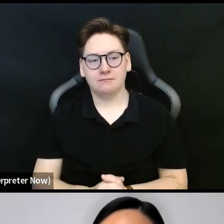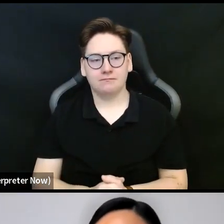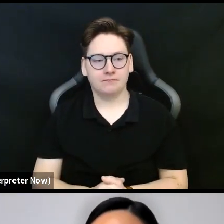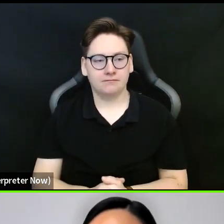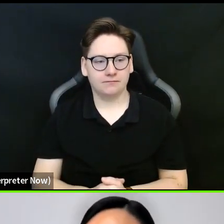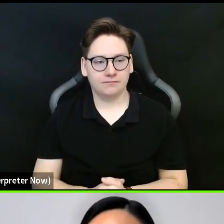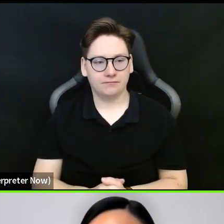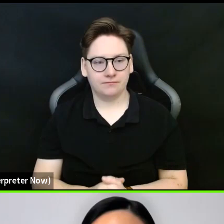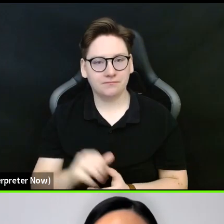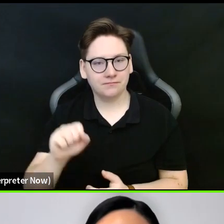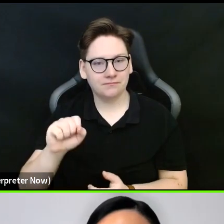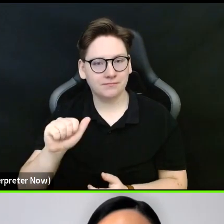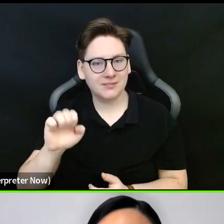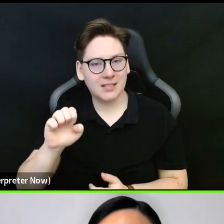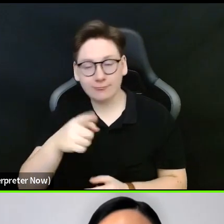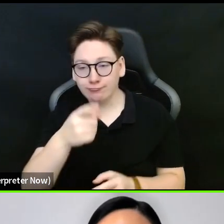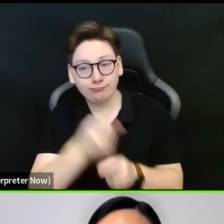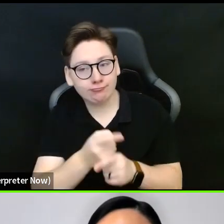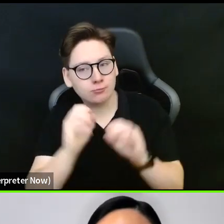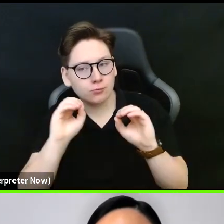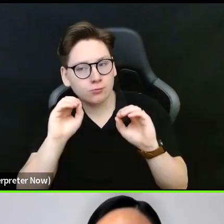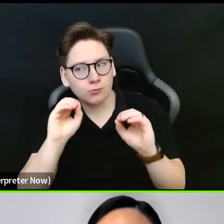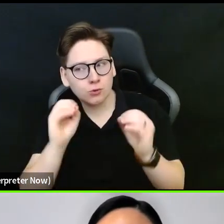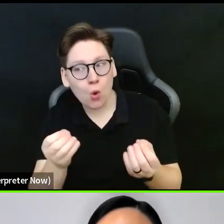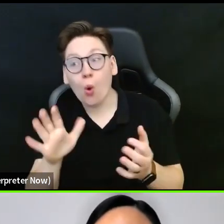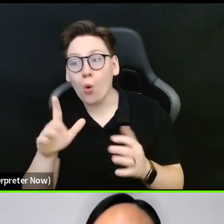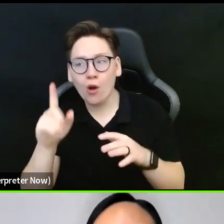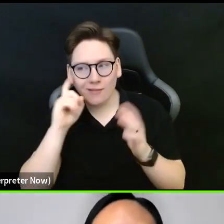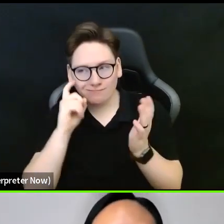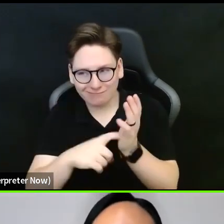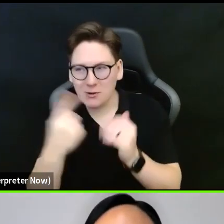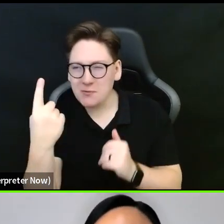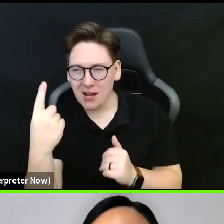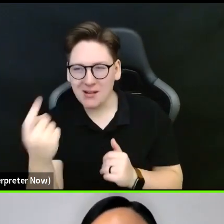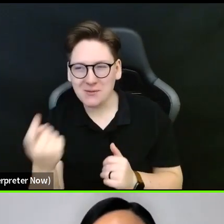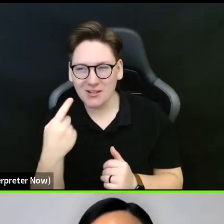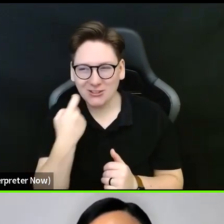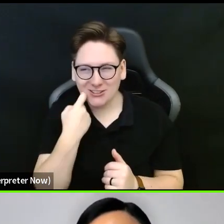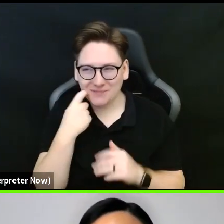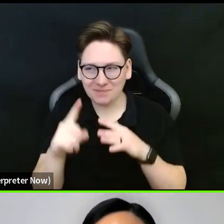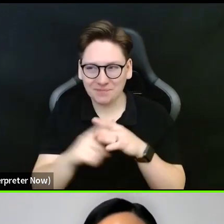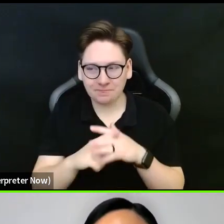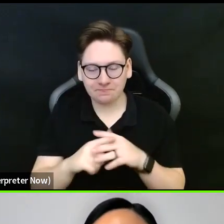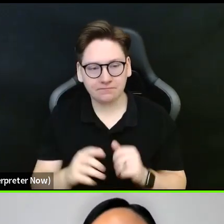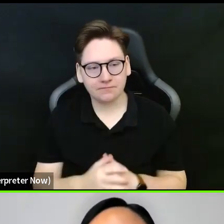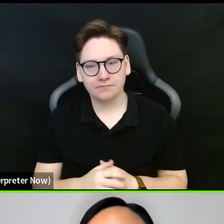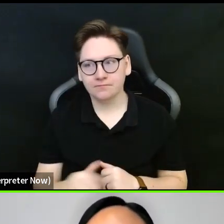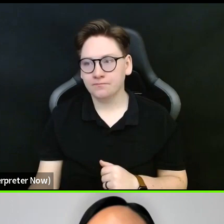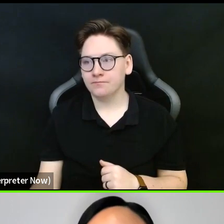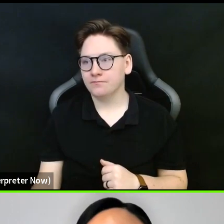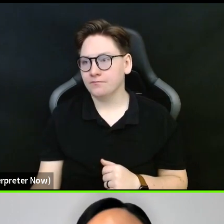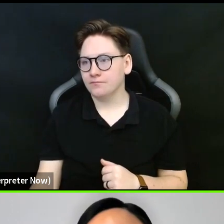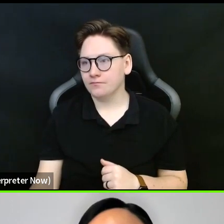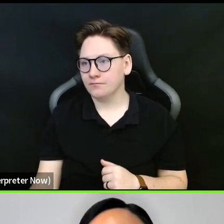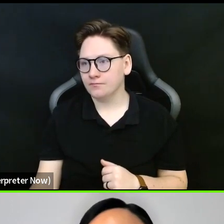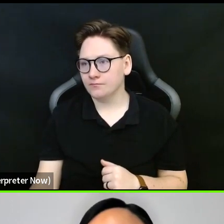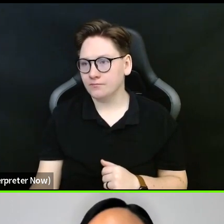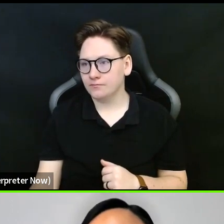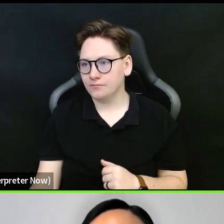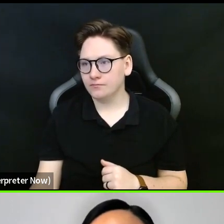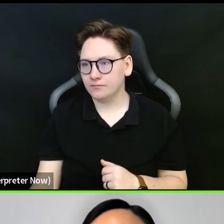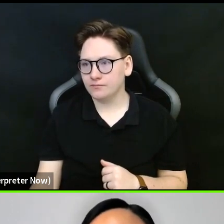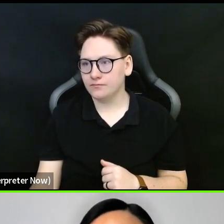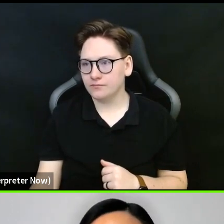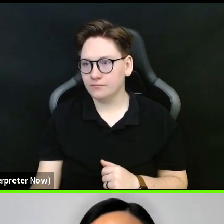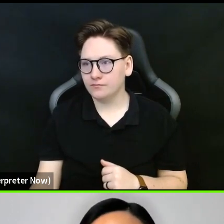I don't think we see any yet. Oh, there's a question here. Okay. So Audrey, the first question says, for organizations that